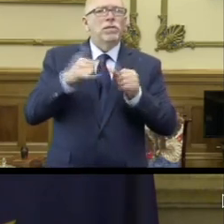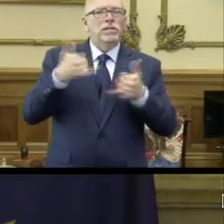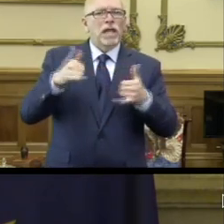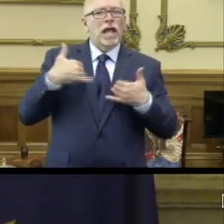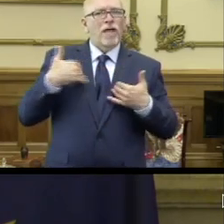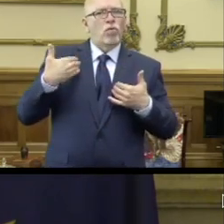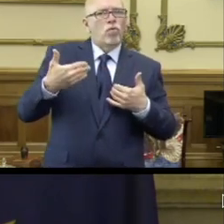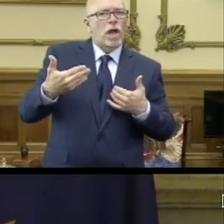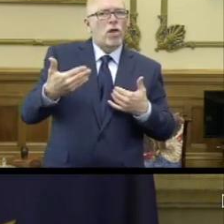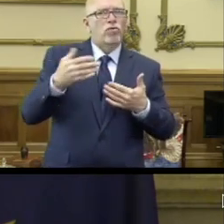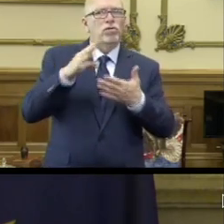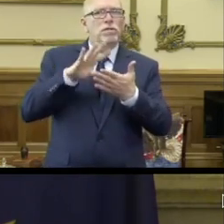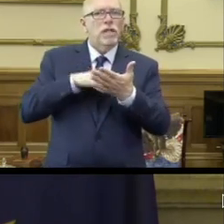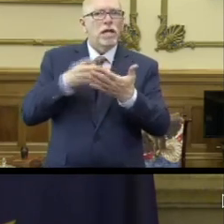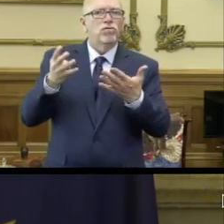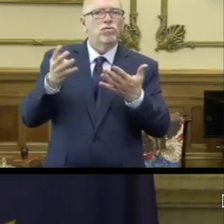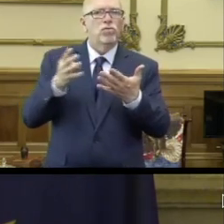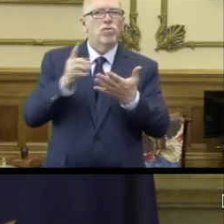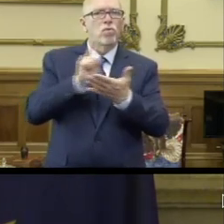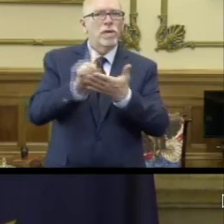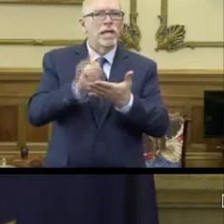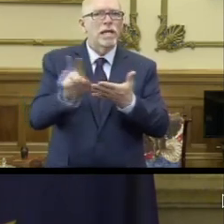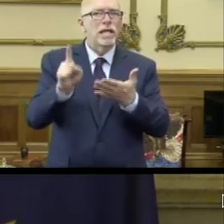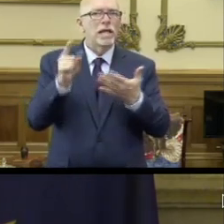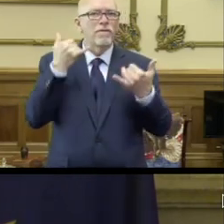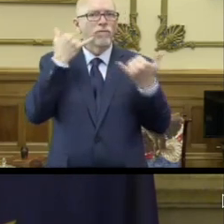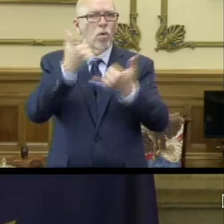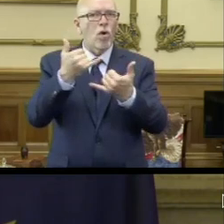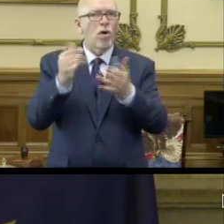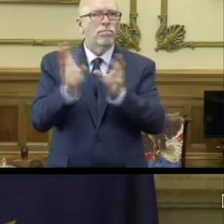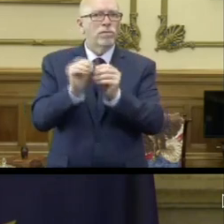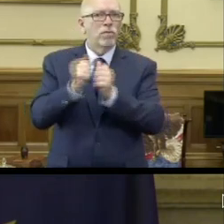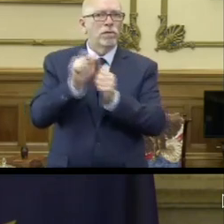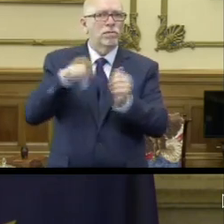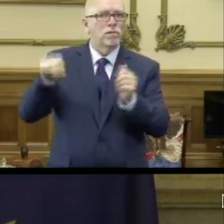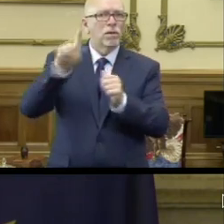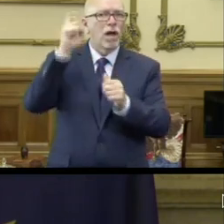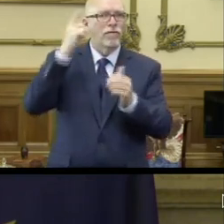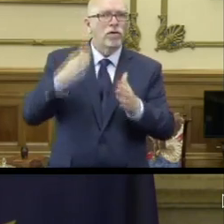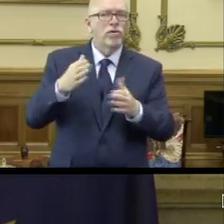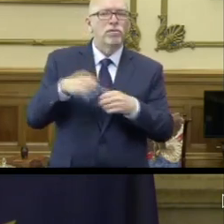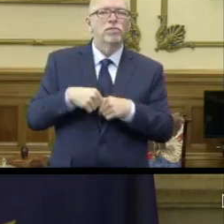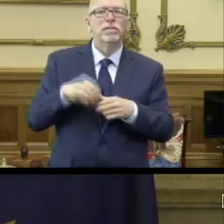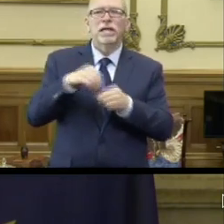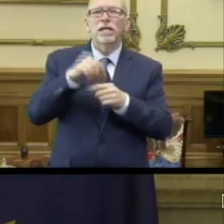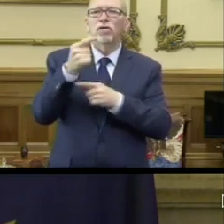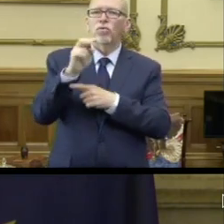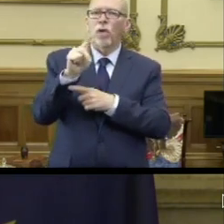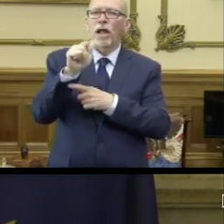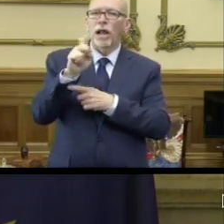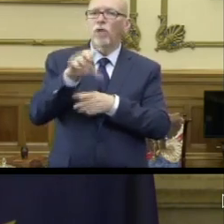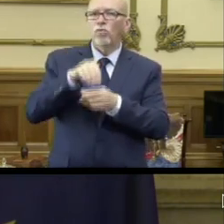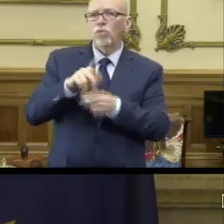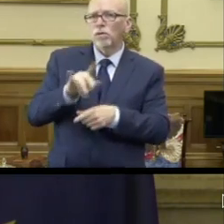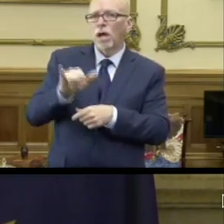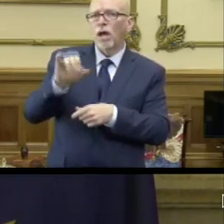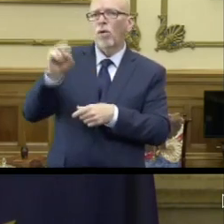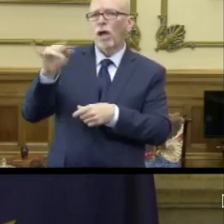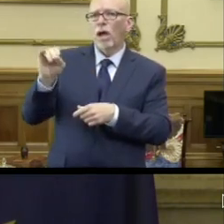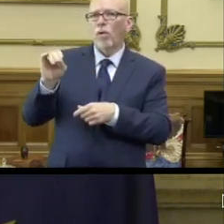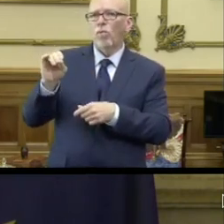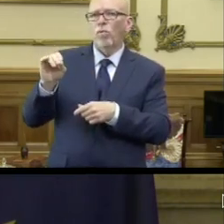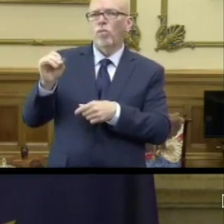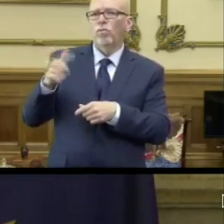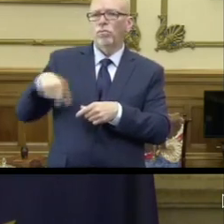regularly scheduled weekly phone calls with governors in the Great Lakes area, including Kentucky and Ohio separately.